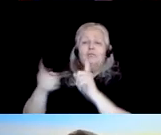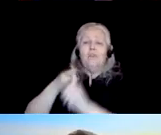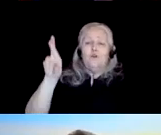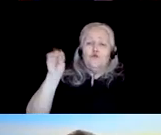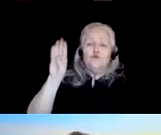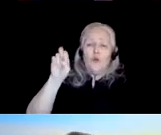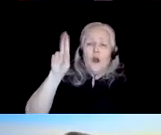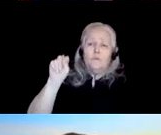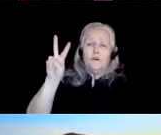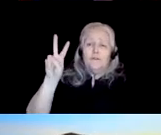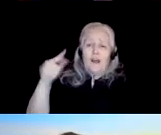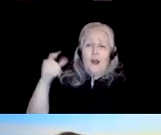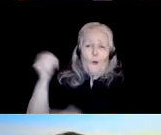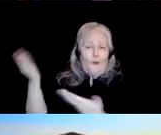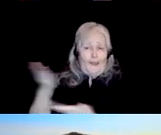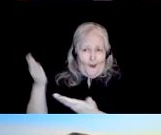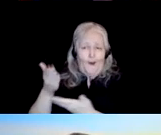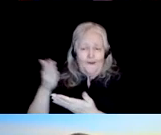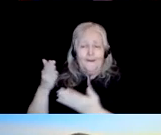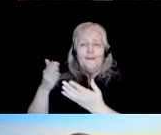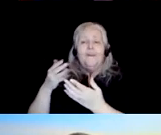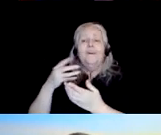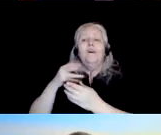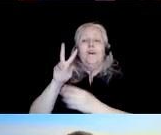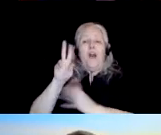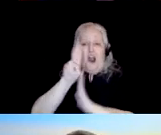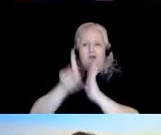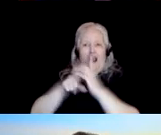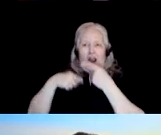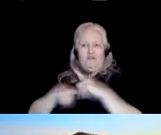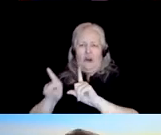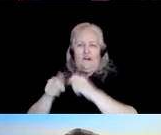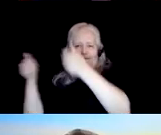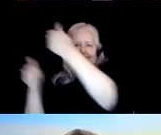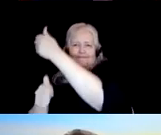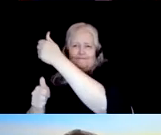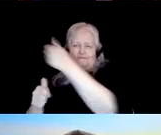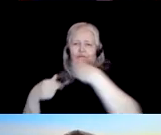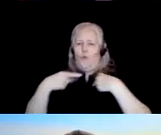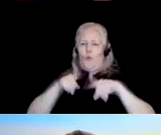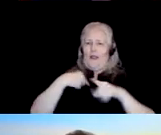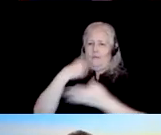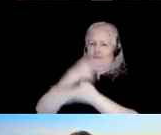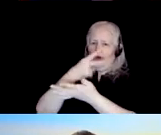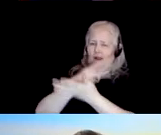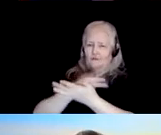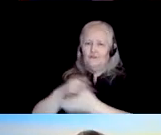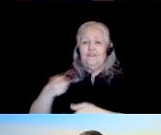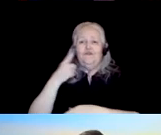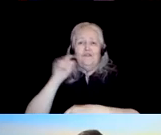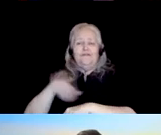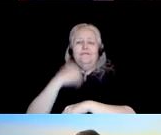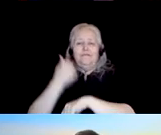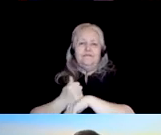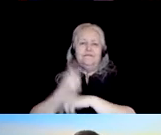who's here, and who was an undergraduate of hers at UCLA when I was a graduate student, has just established the Victoria Frumpkin